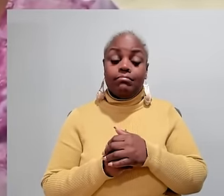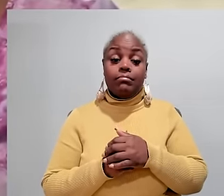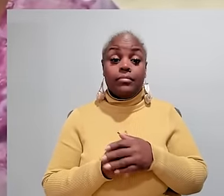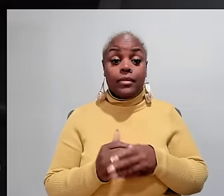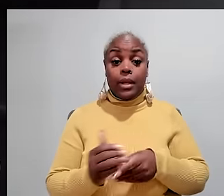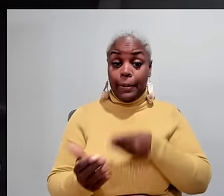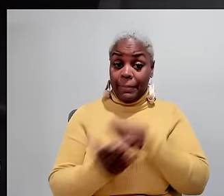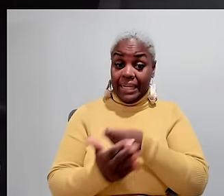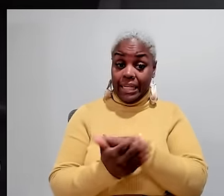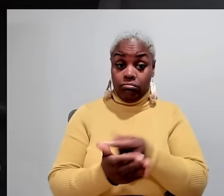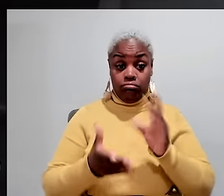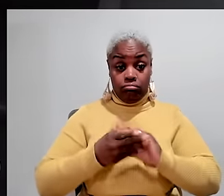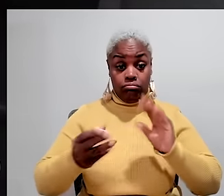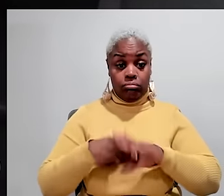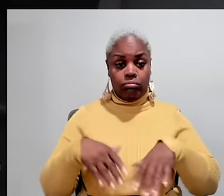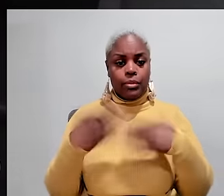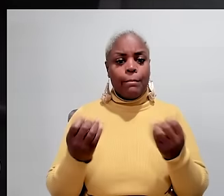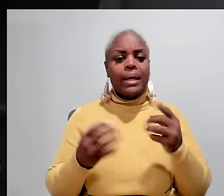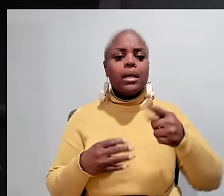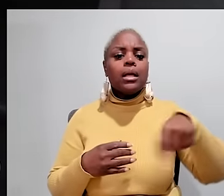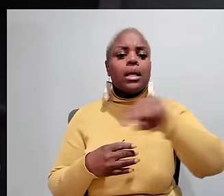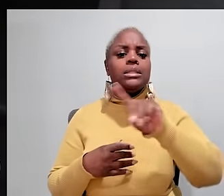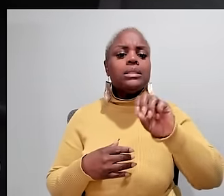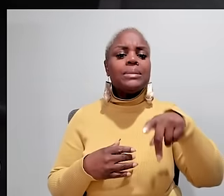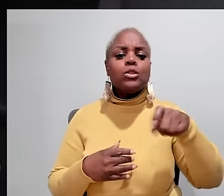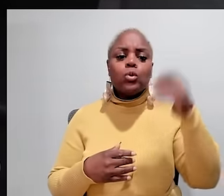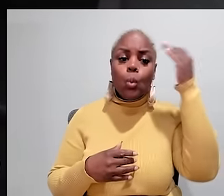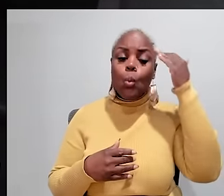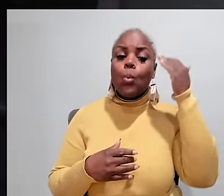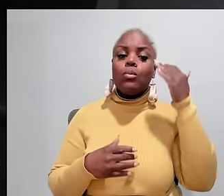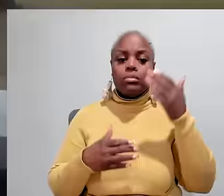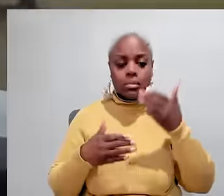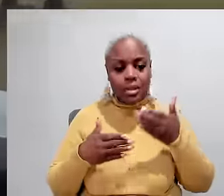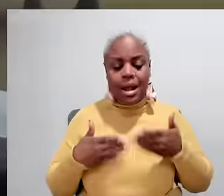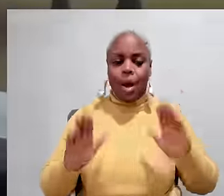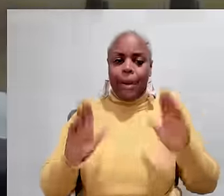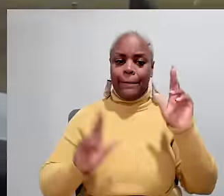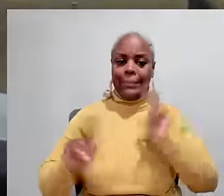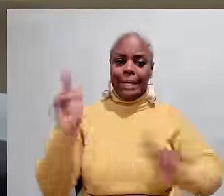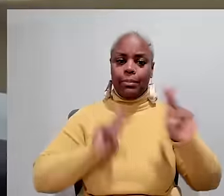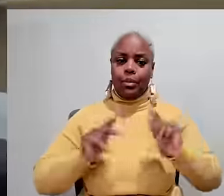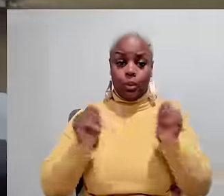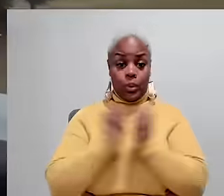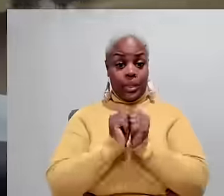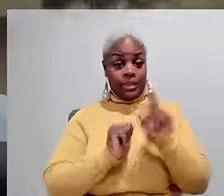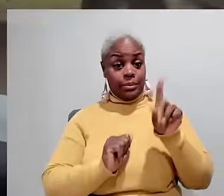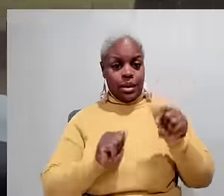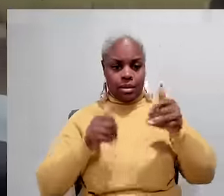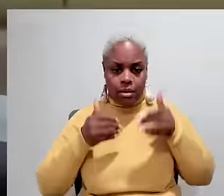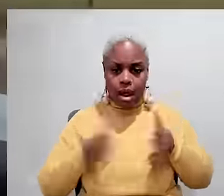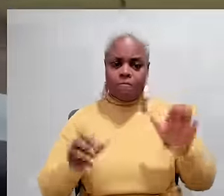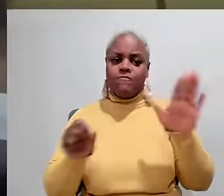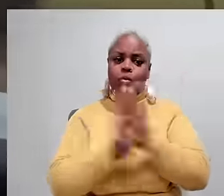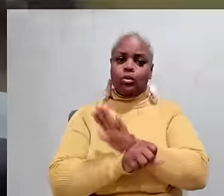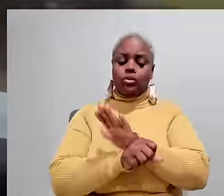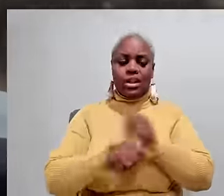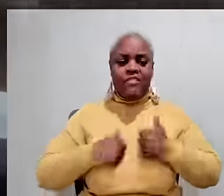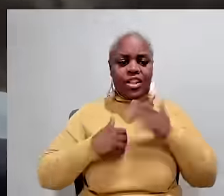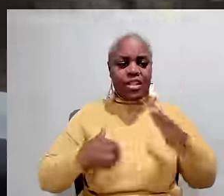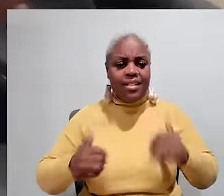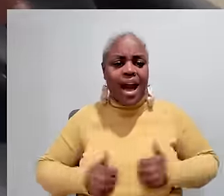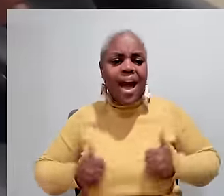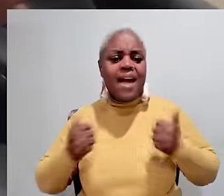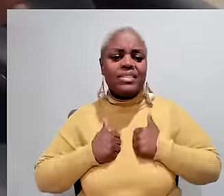money she says she and so many other DSPs need